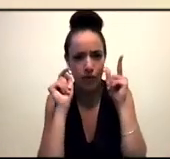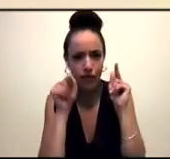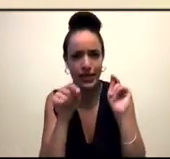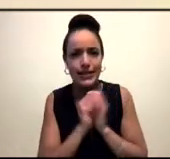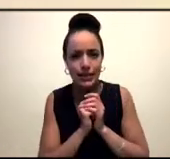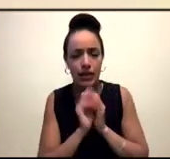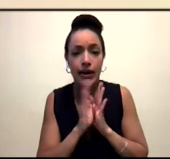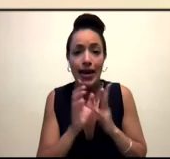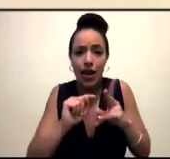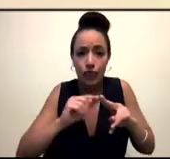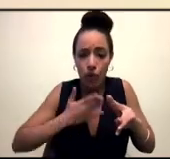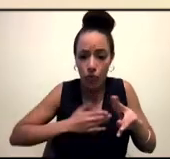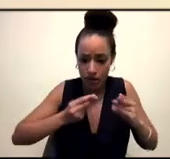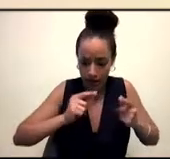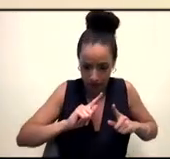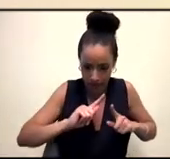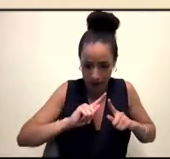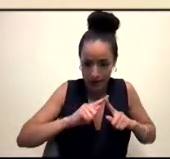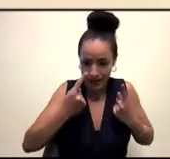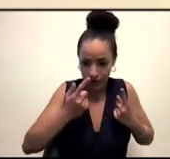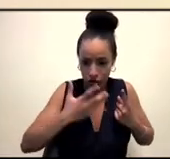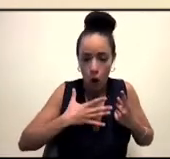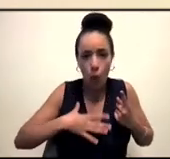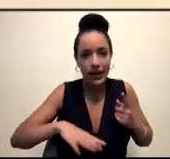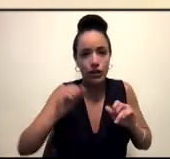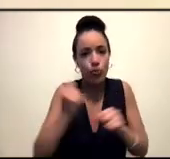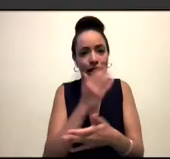anything to be different, we have to do it with that knowledge intact, I think.